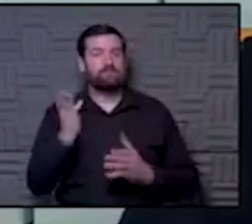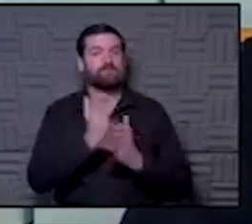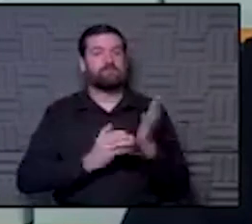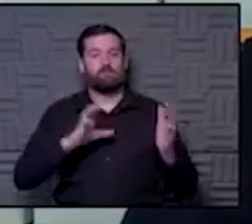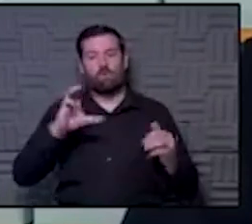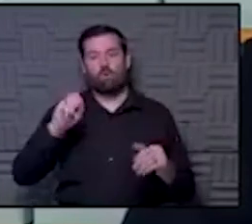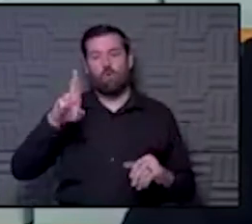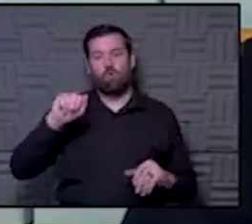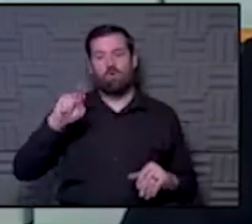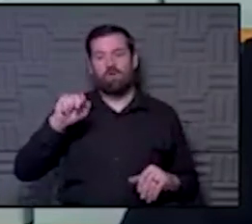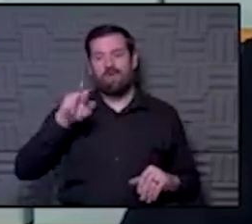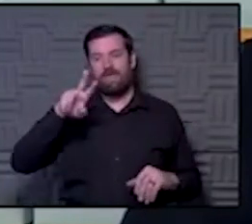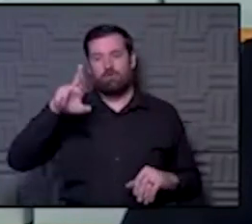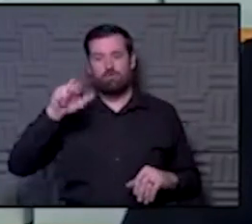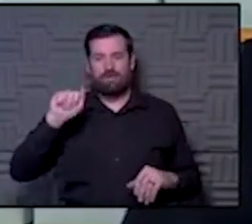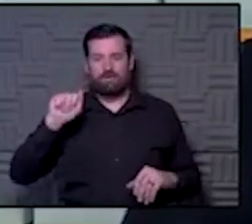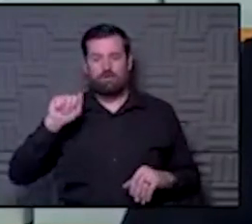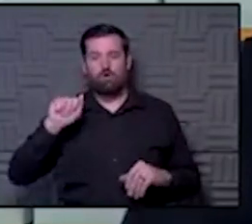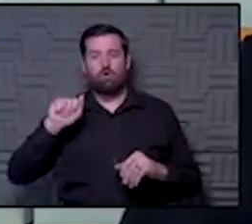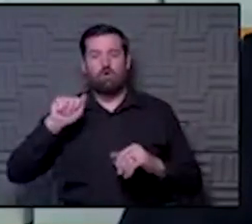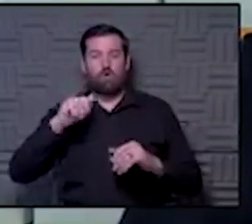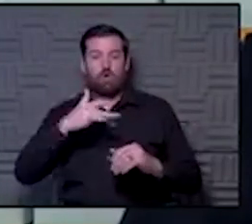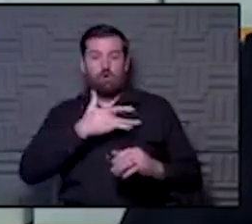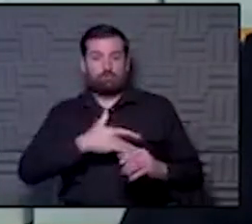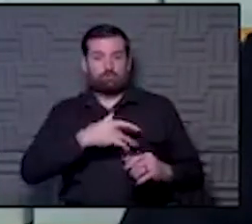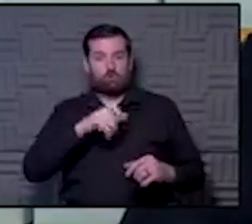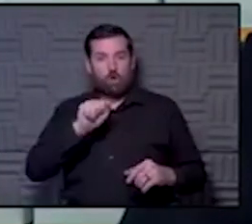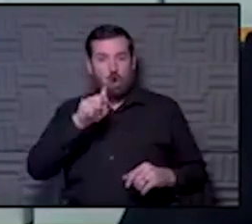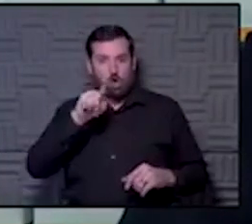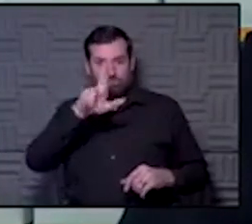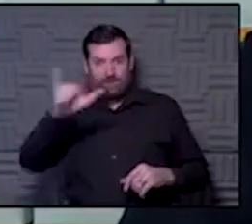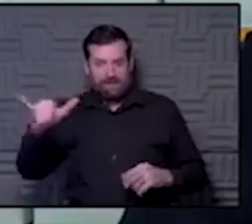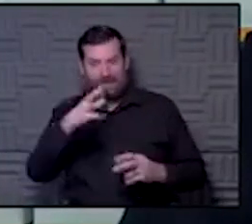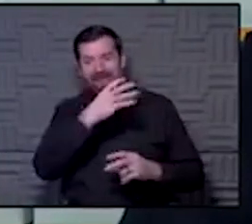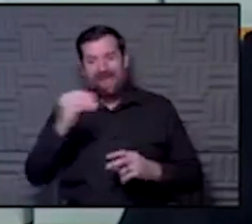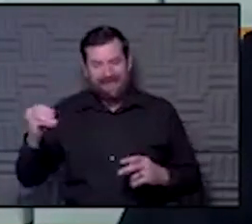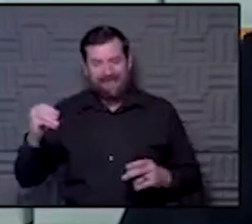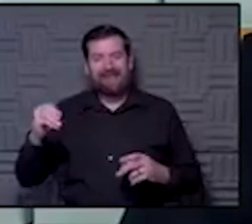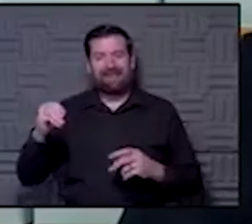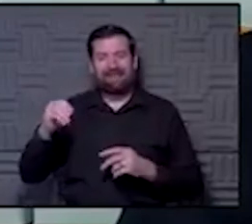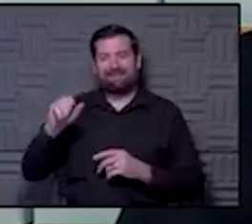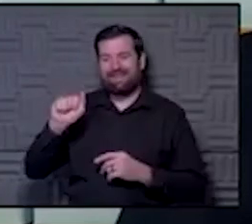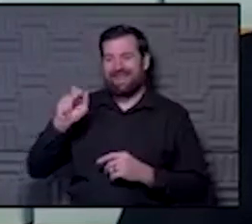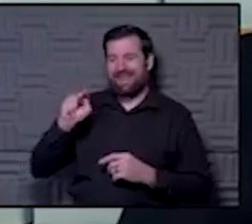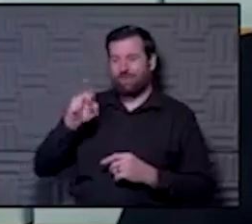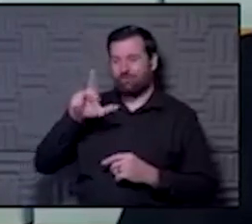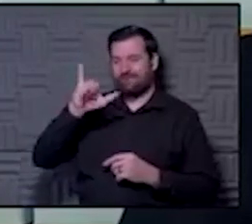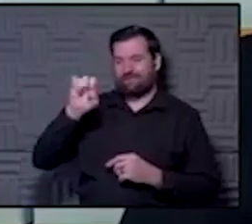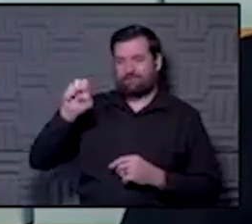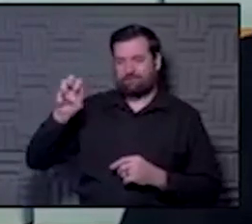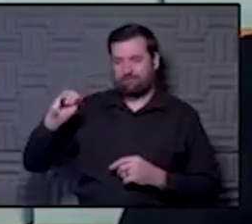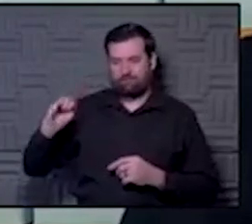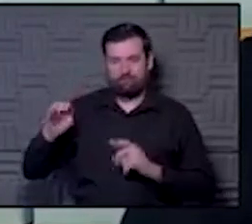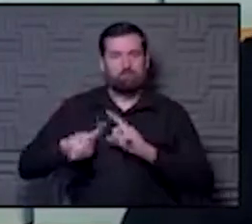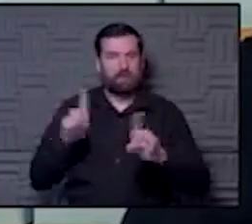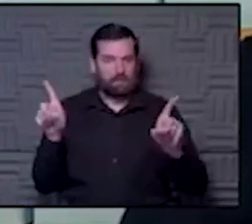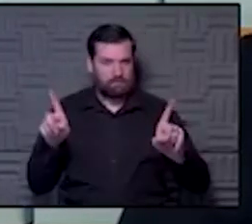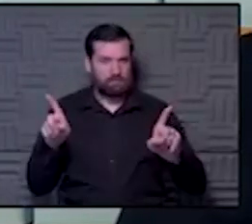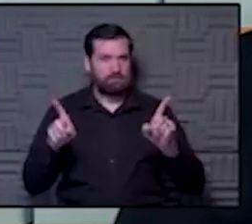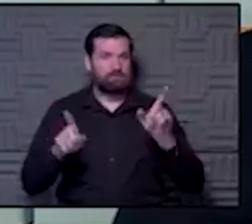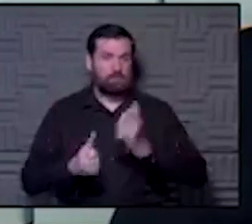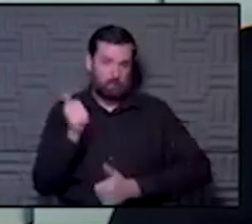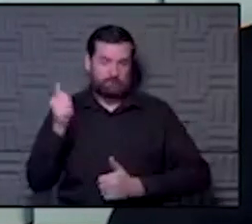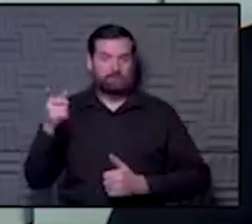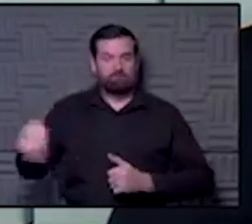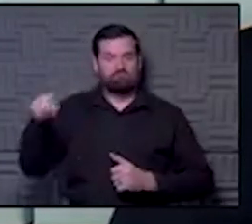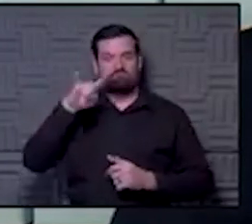dilations and even some aneurysms that will be continued to be followed long-term. But for the most part, kids recover